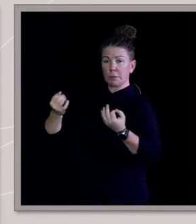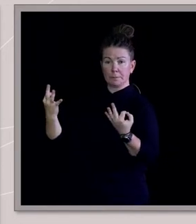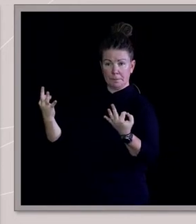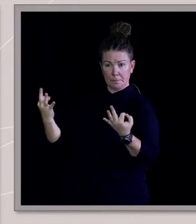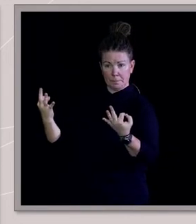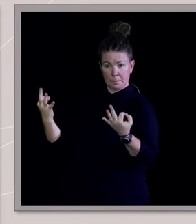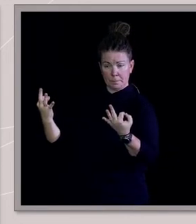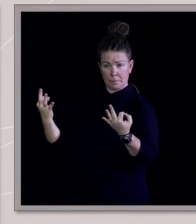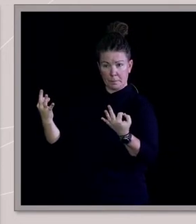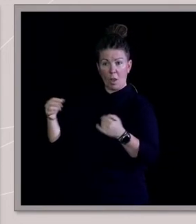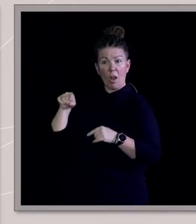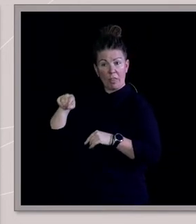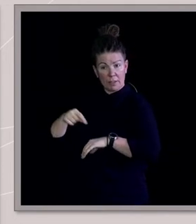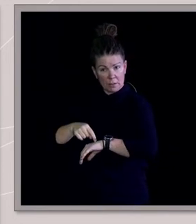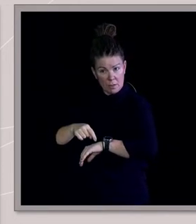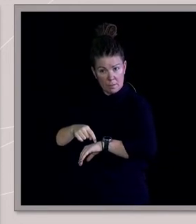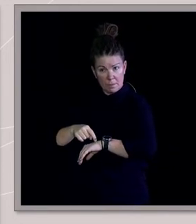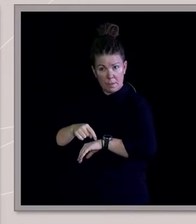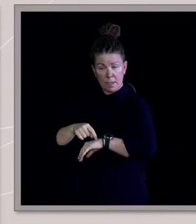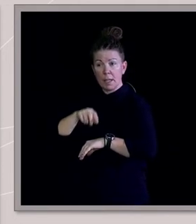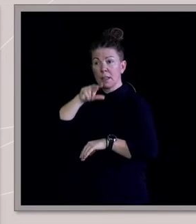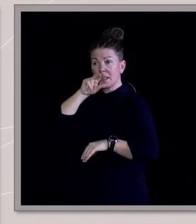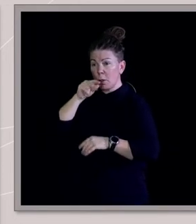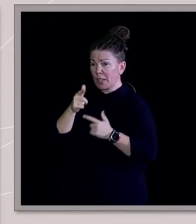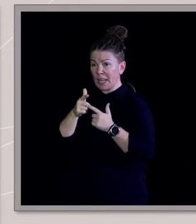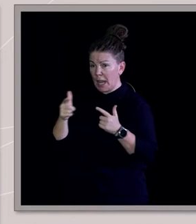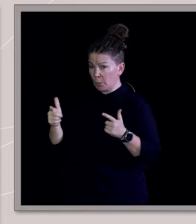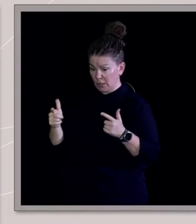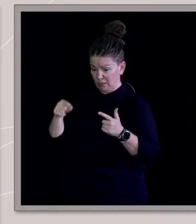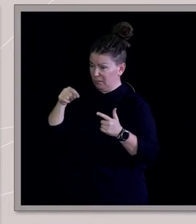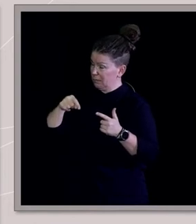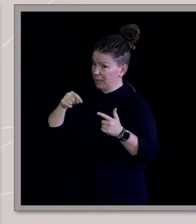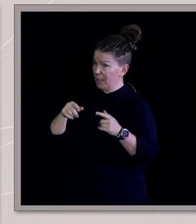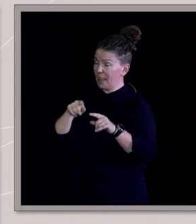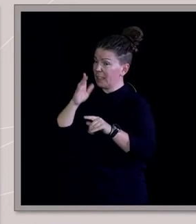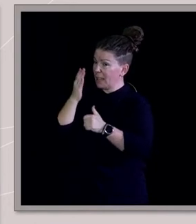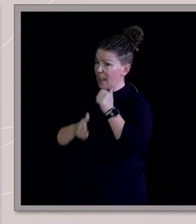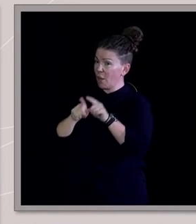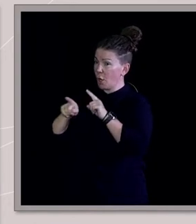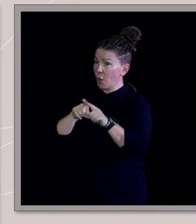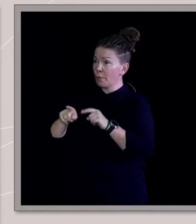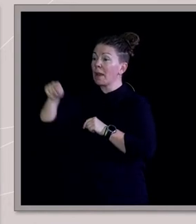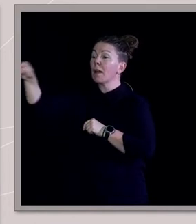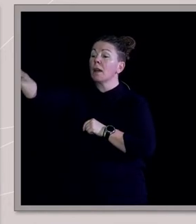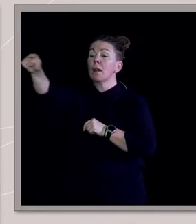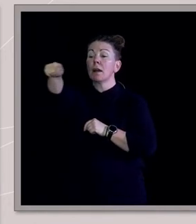on that occasion, they actually spoke out in languages they'd never learned, but they were languages that people from other areas understood,